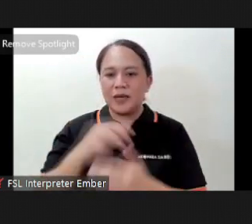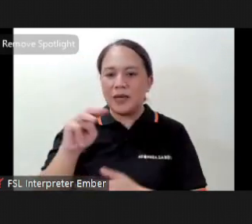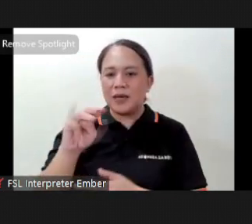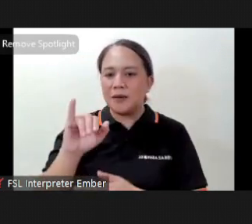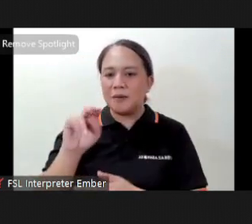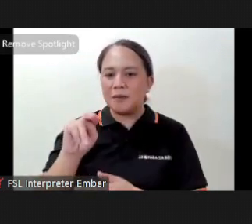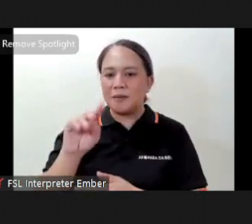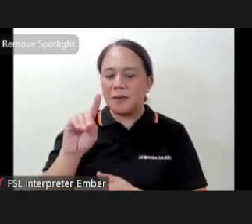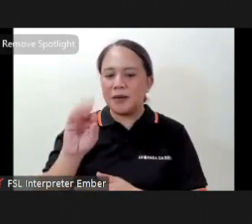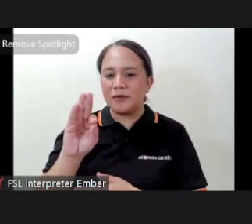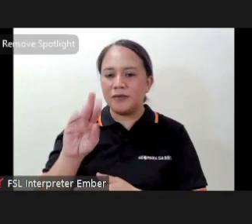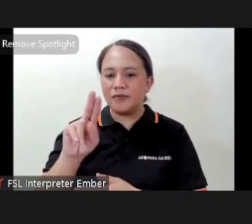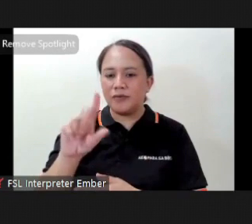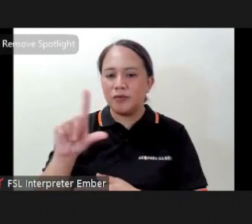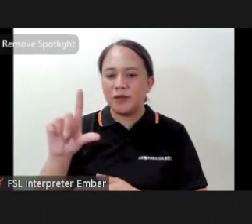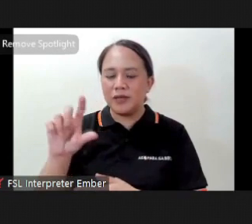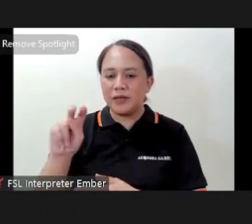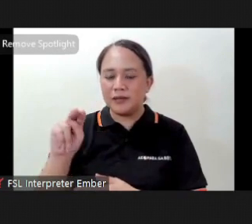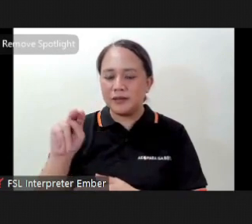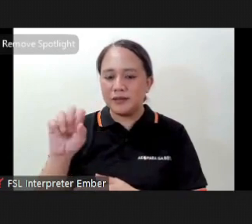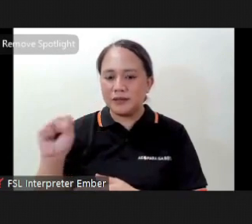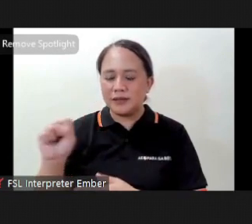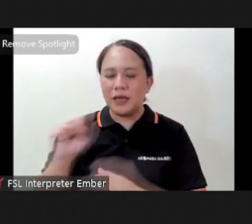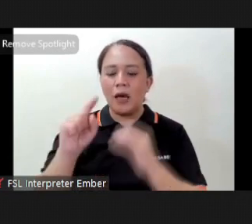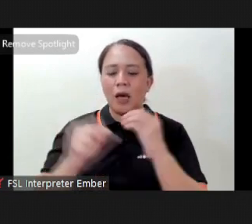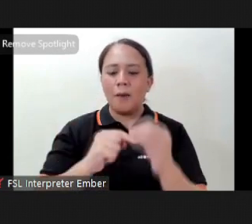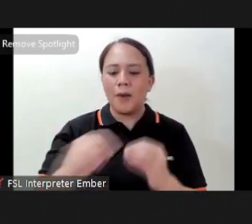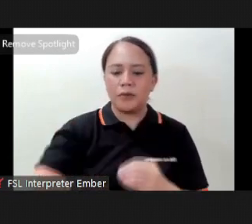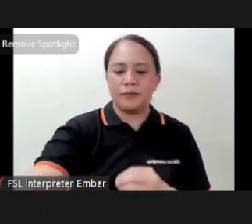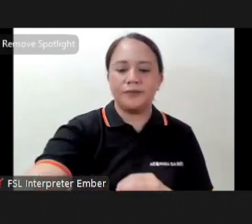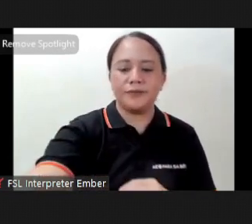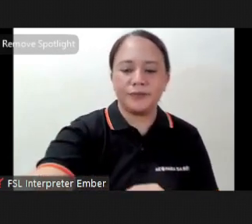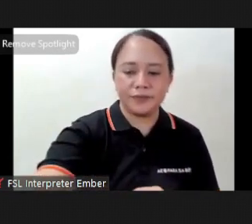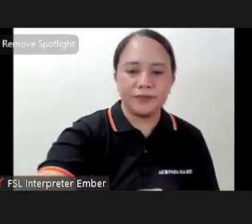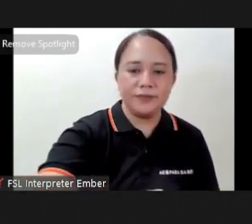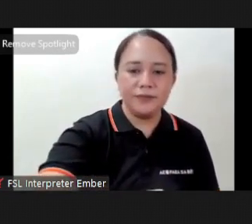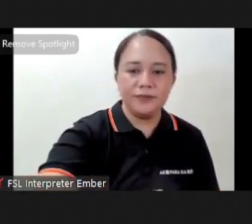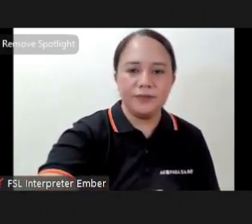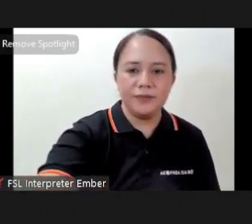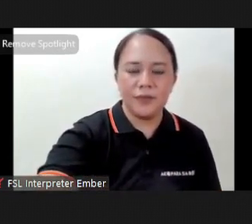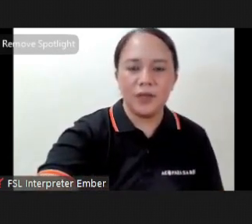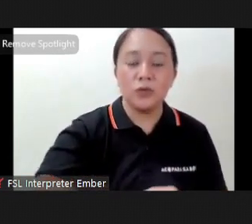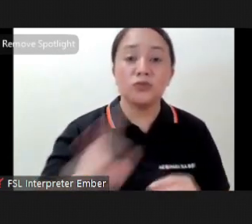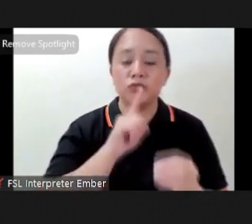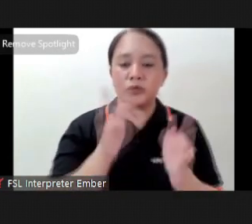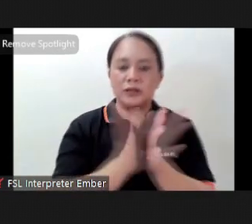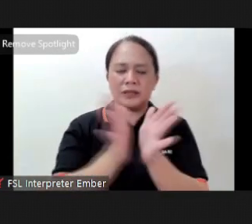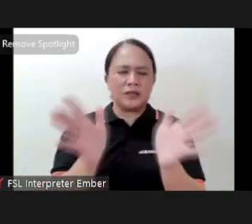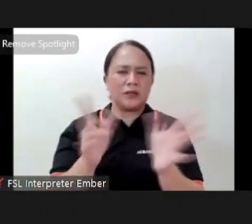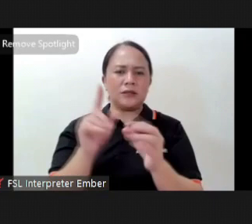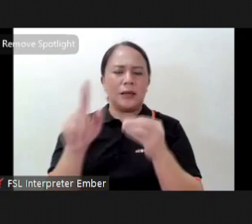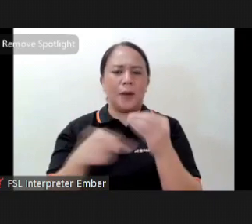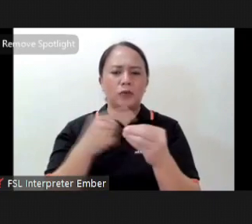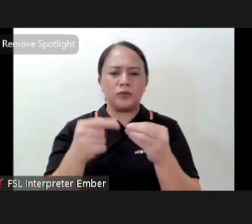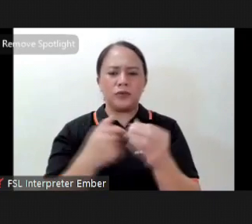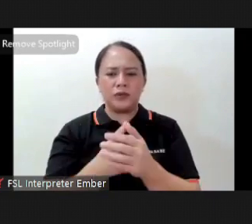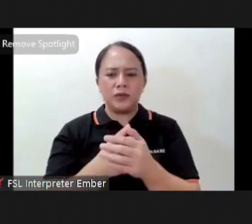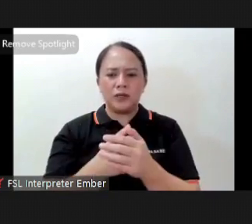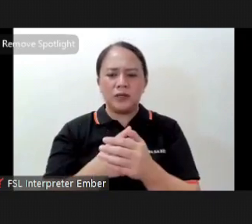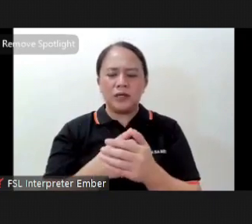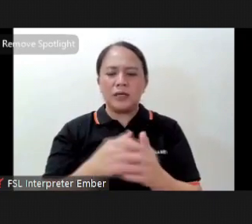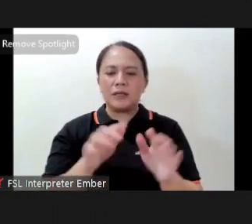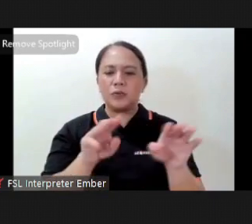mindfulness is about well in general it's a movement